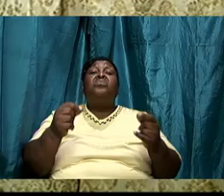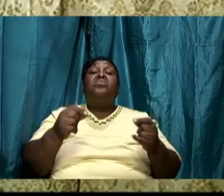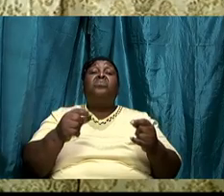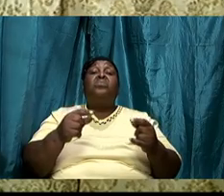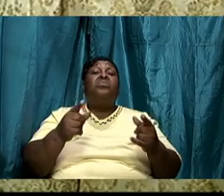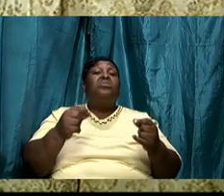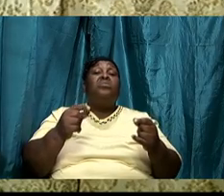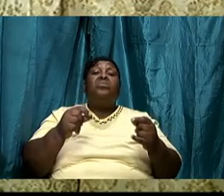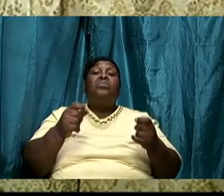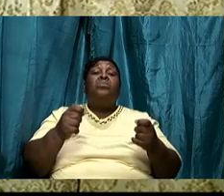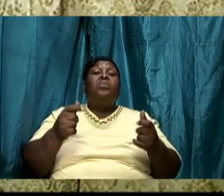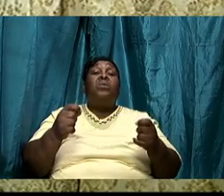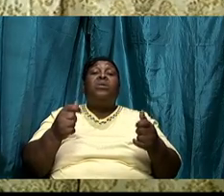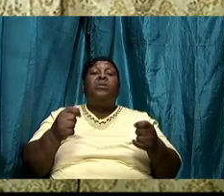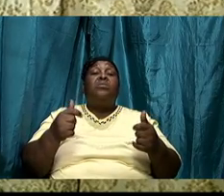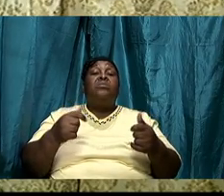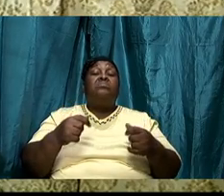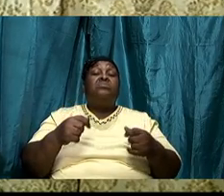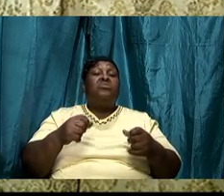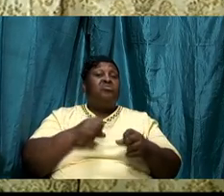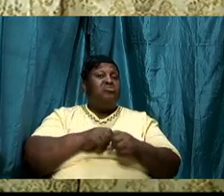so Judas hang himself